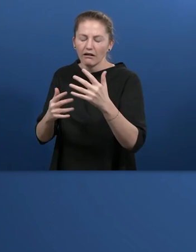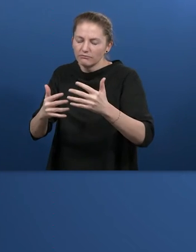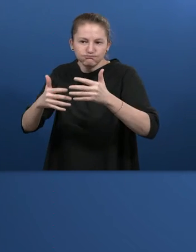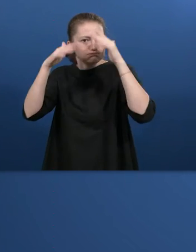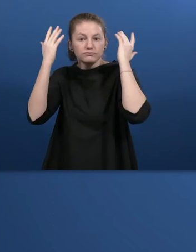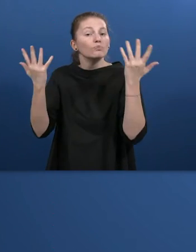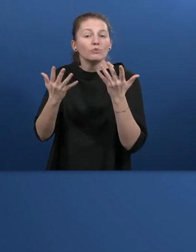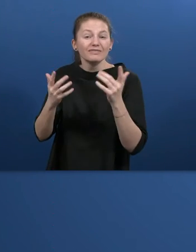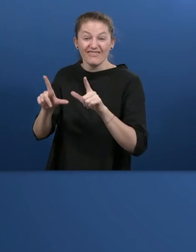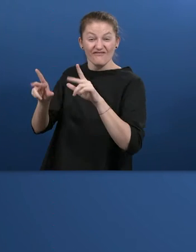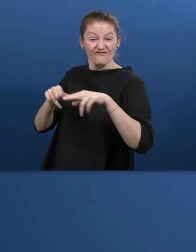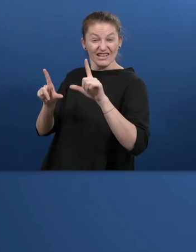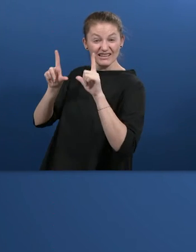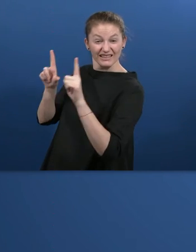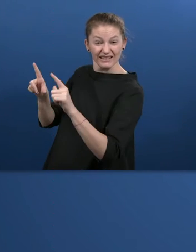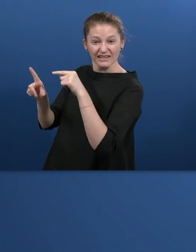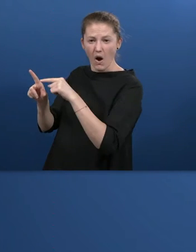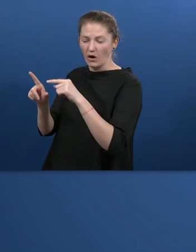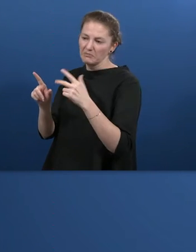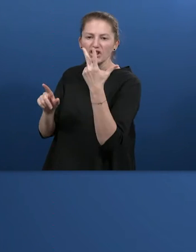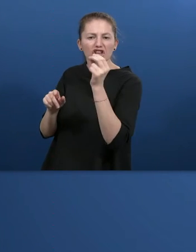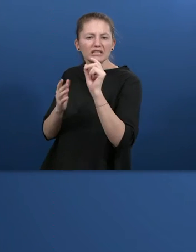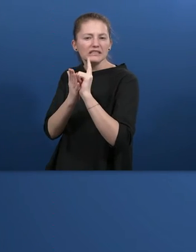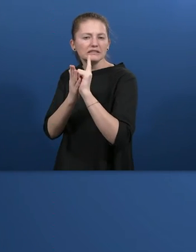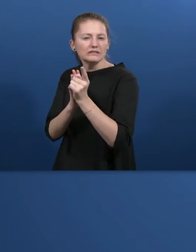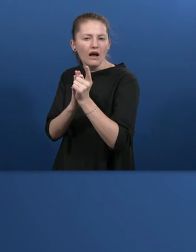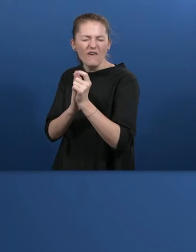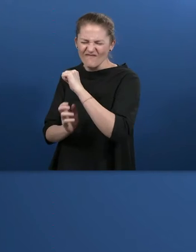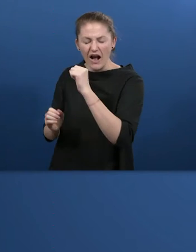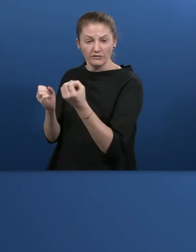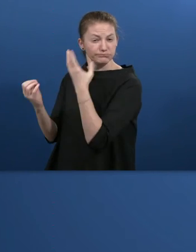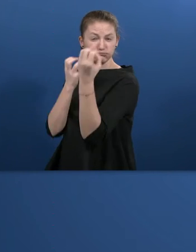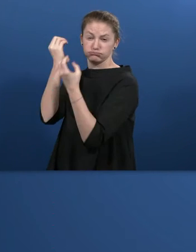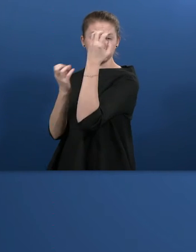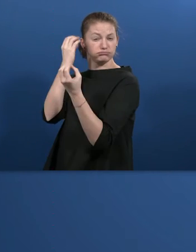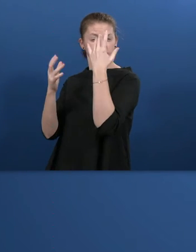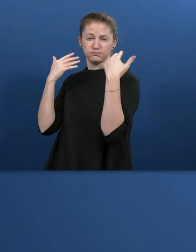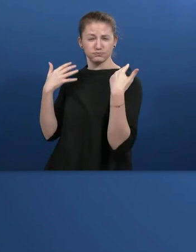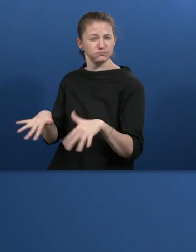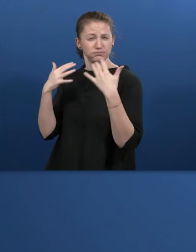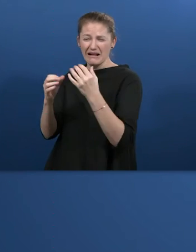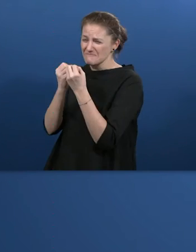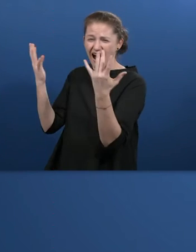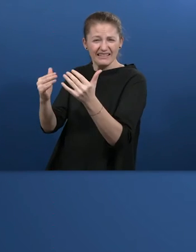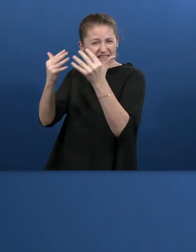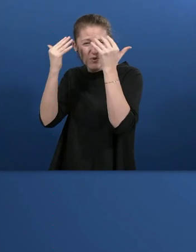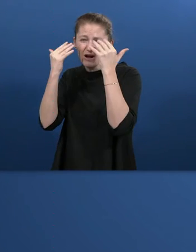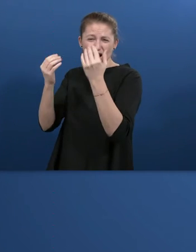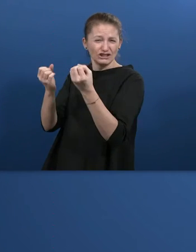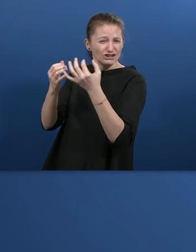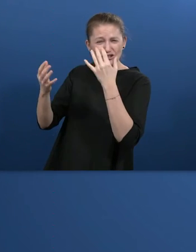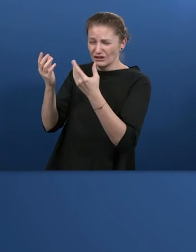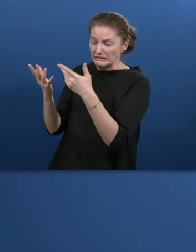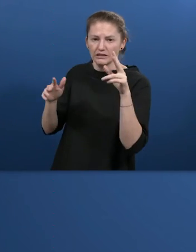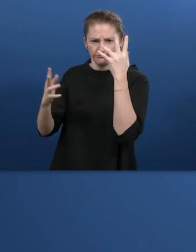films nowadays are built up that in 30 seconds you get all the information you need. And it's too fast and it's too fast and and people